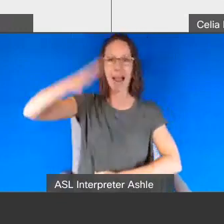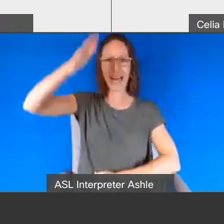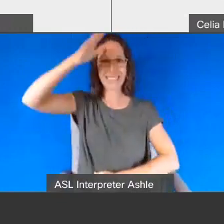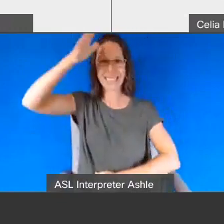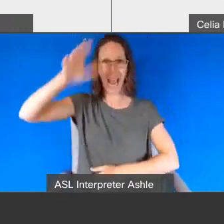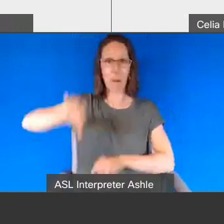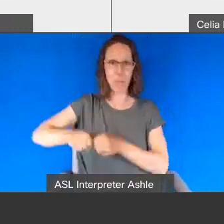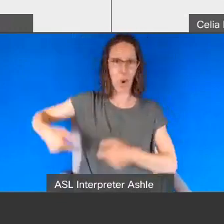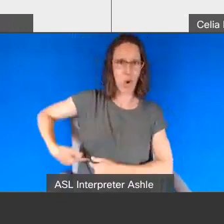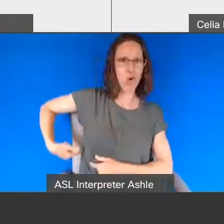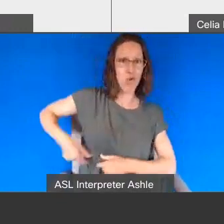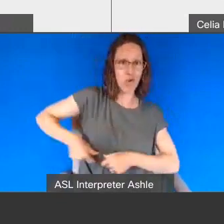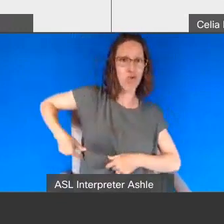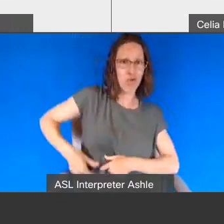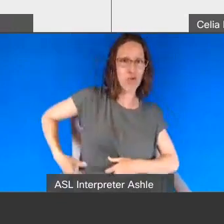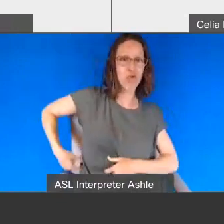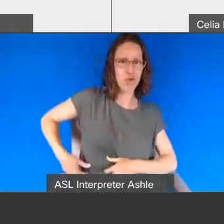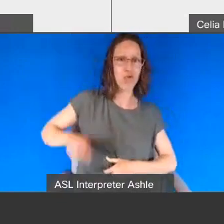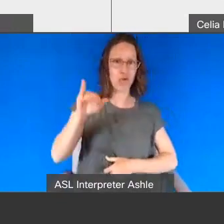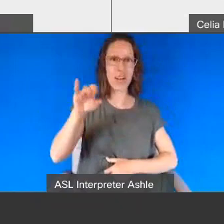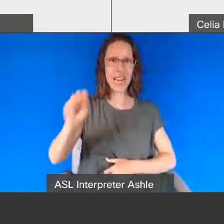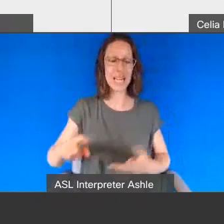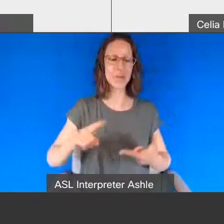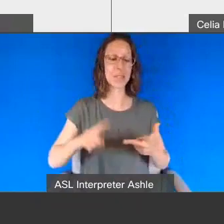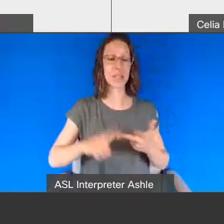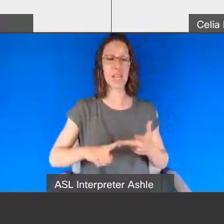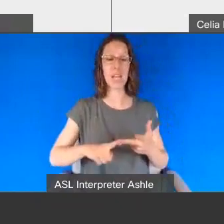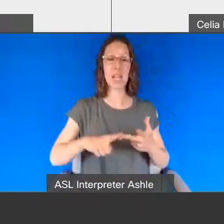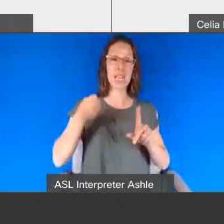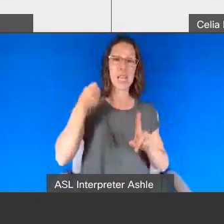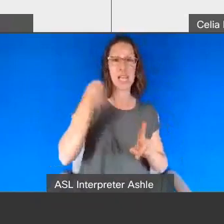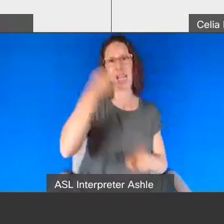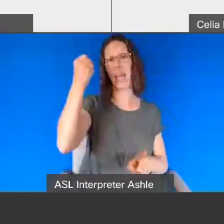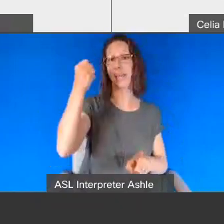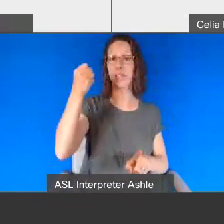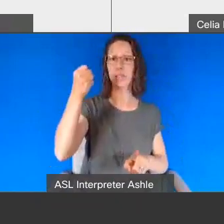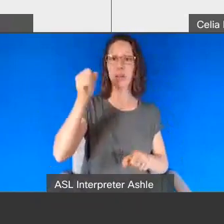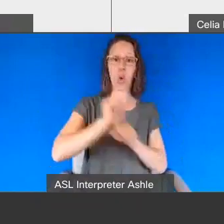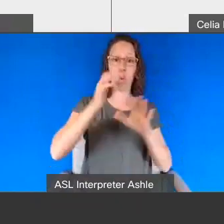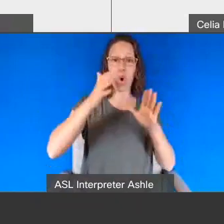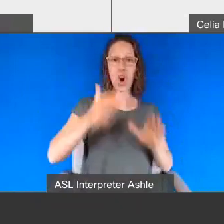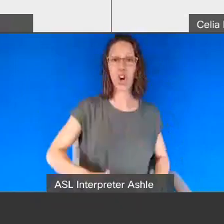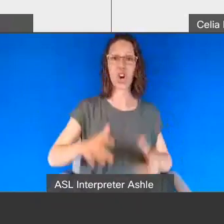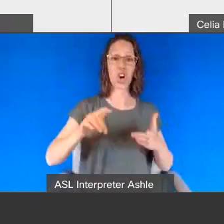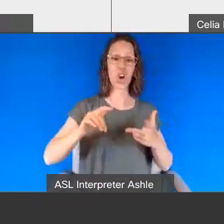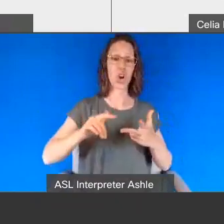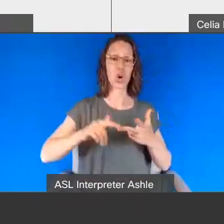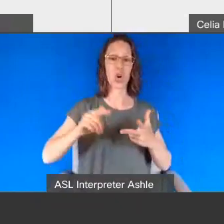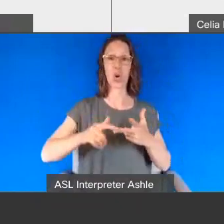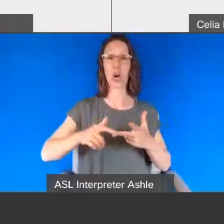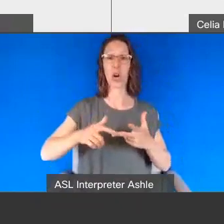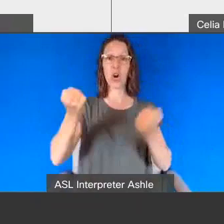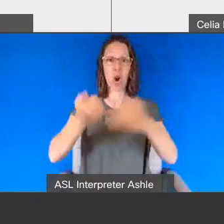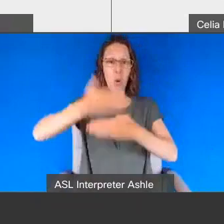while he was taking a shower he threw a brick through a car window that was his response whenever he was having a meltdown